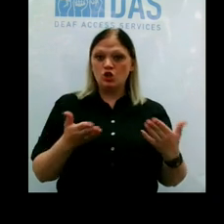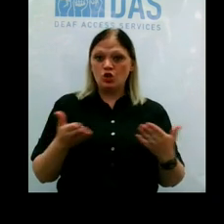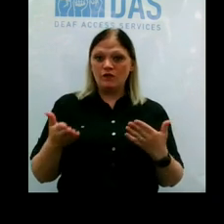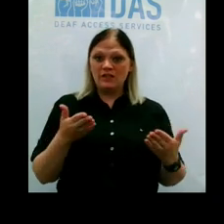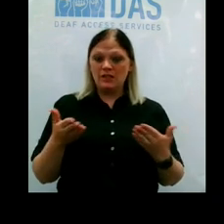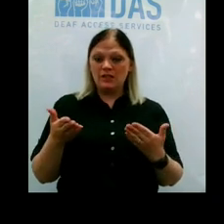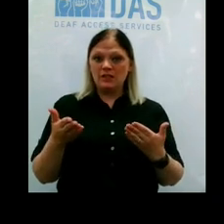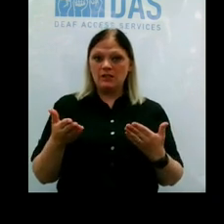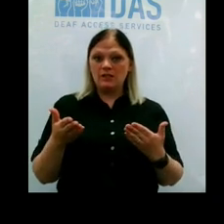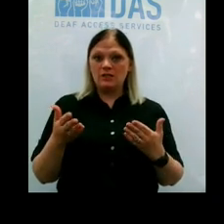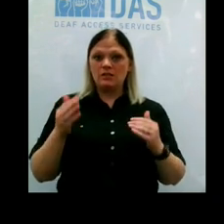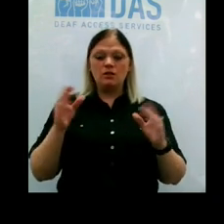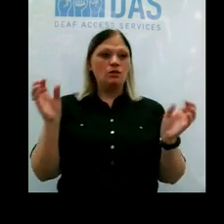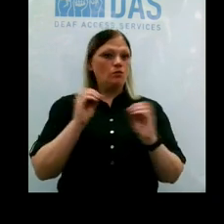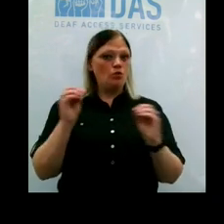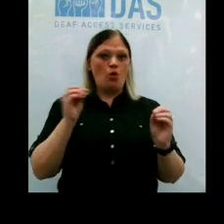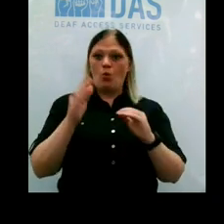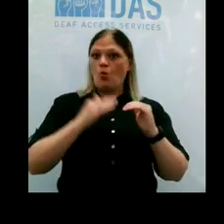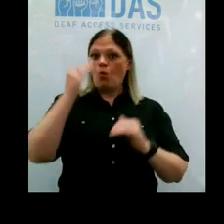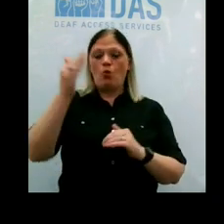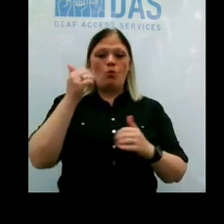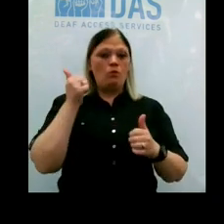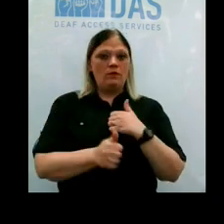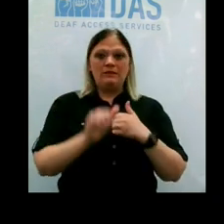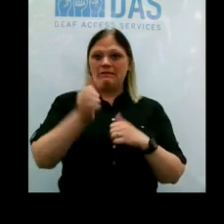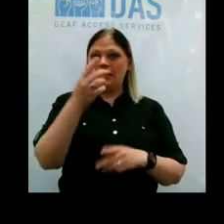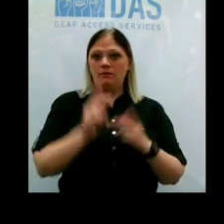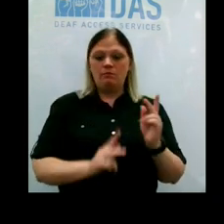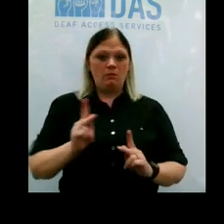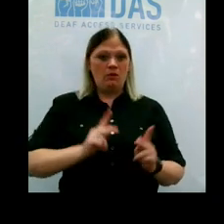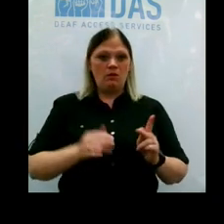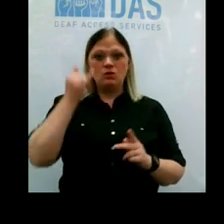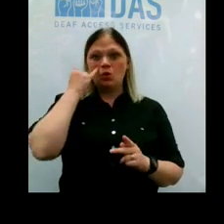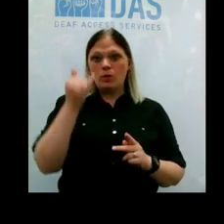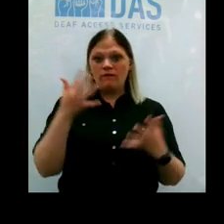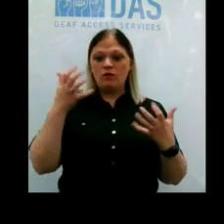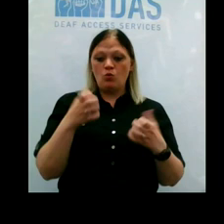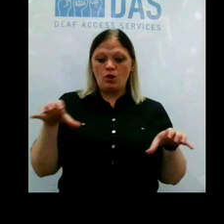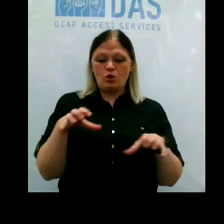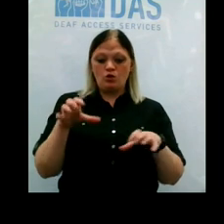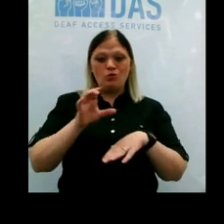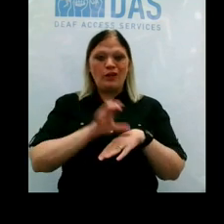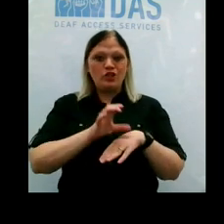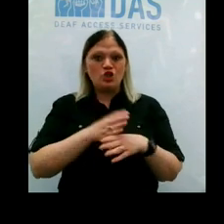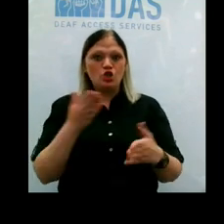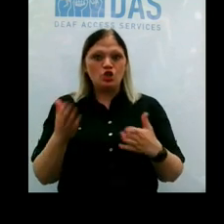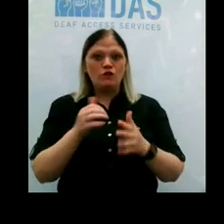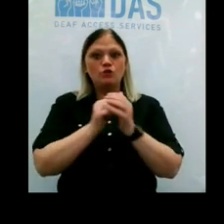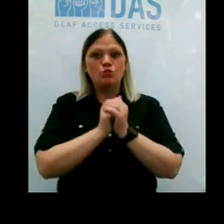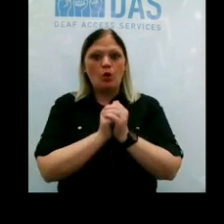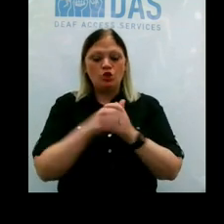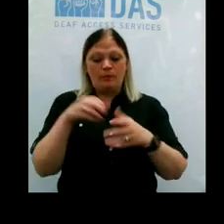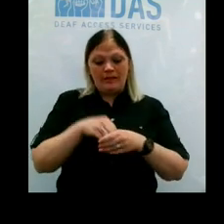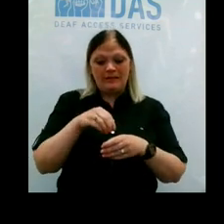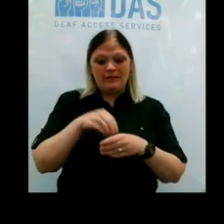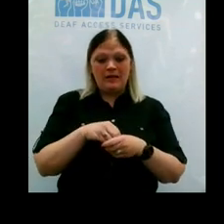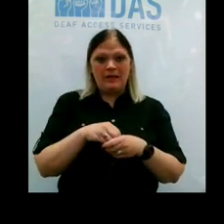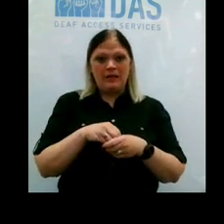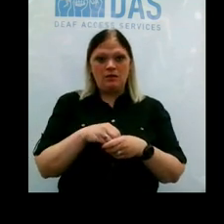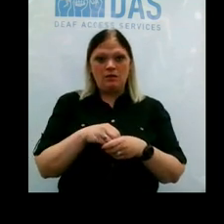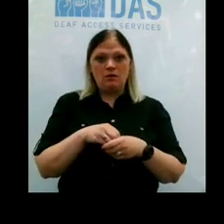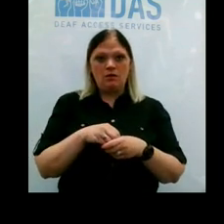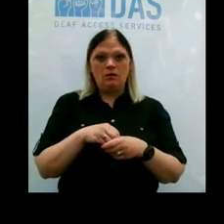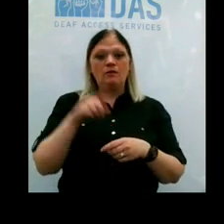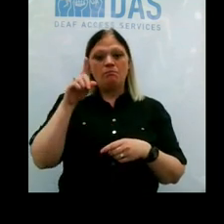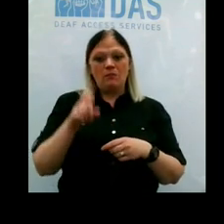gatherings of no more than 10 people. So please, if you're going to do these indoor gatherings to worship, please keep it to no